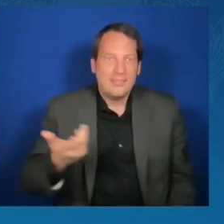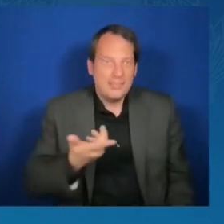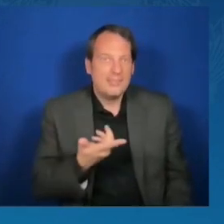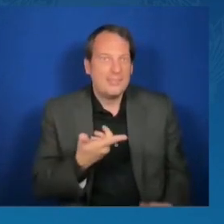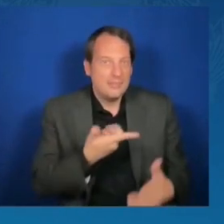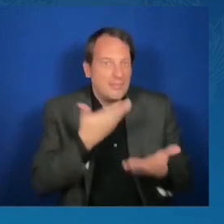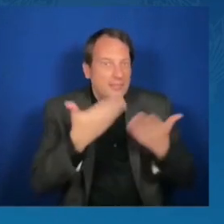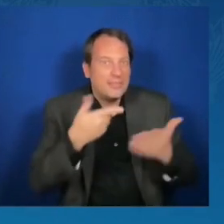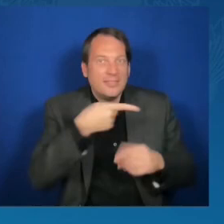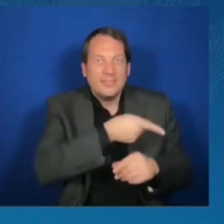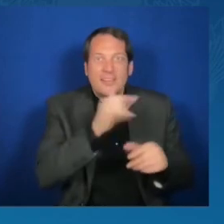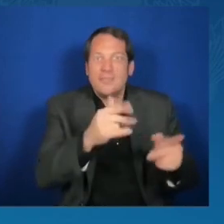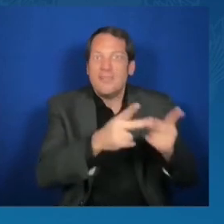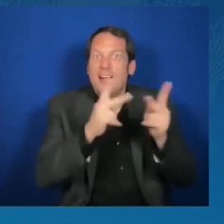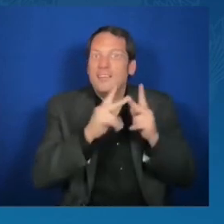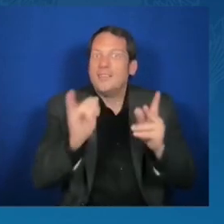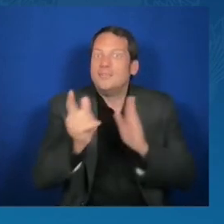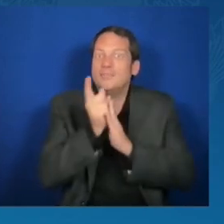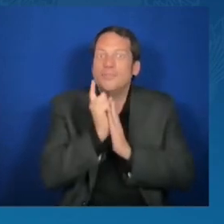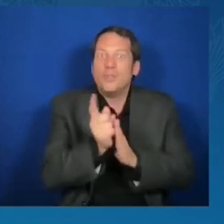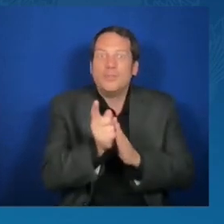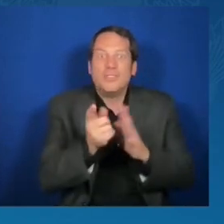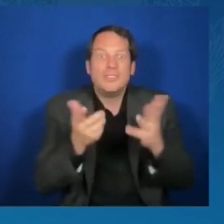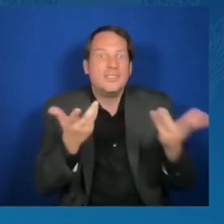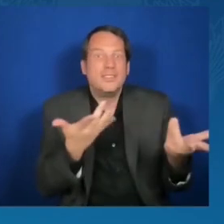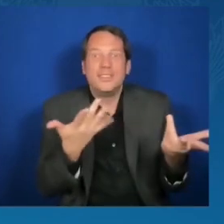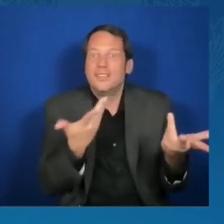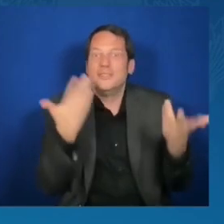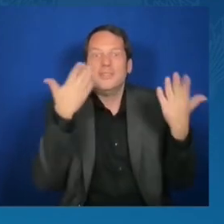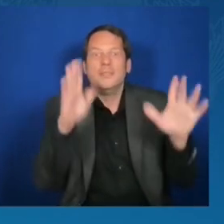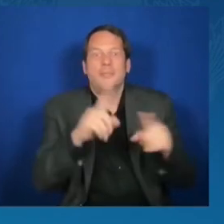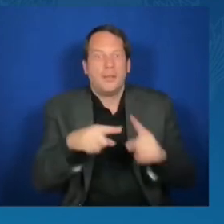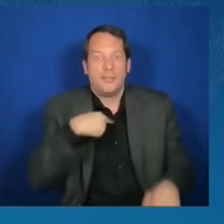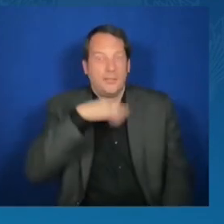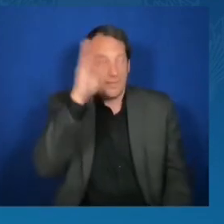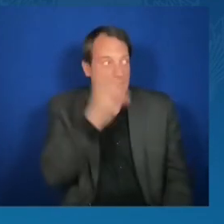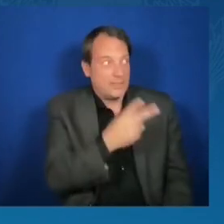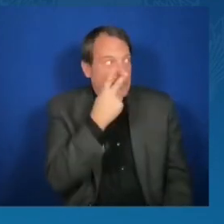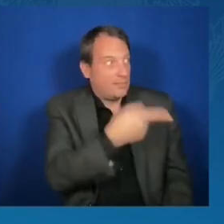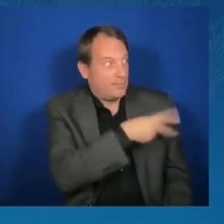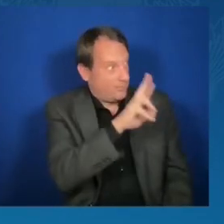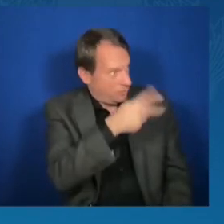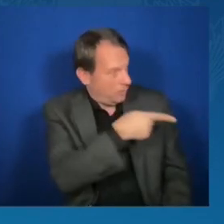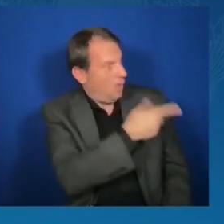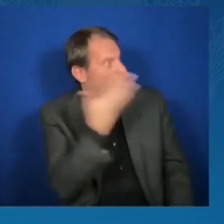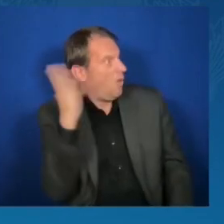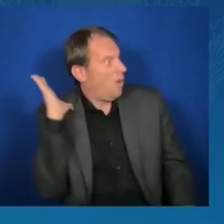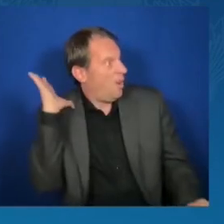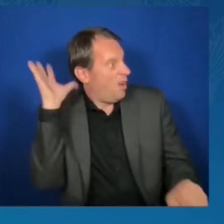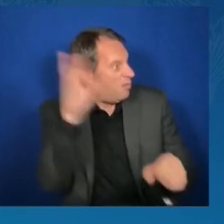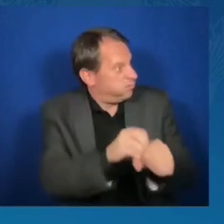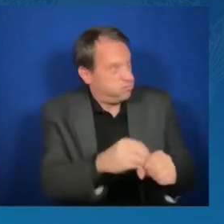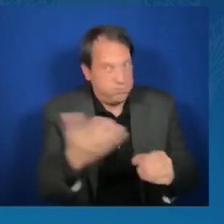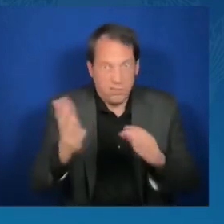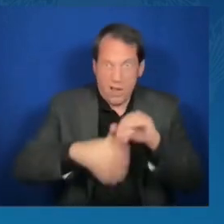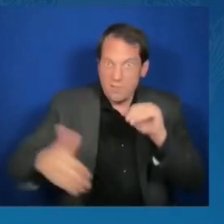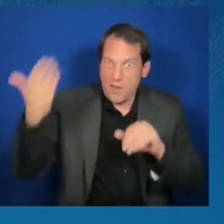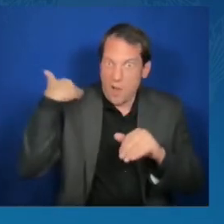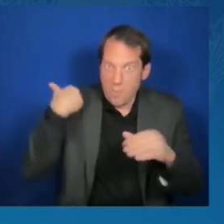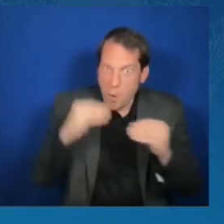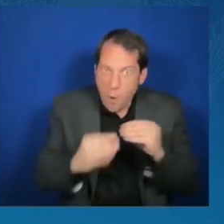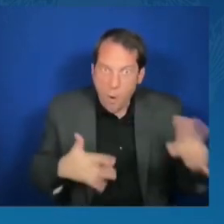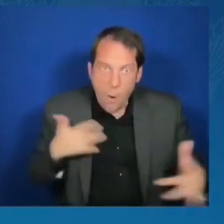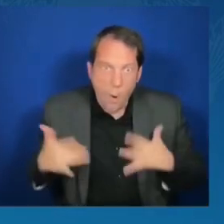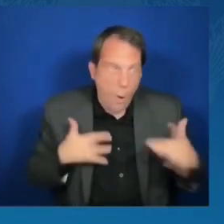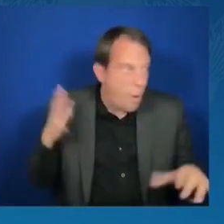never seen our Vice President more engaged, more excited, more energized. And I know that from today's comments